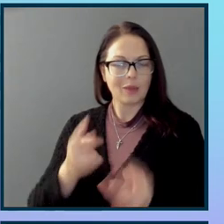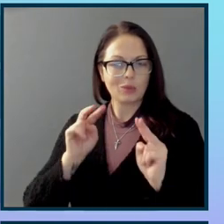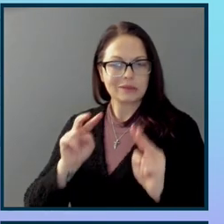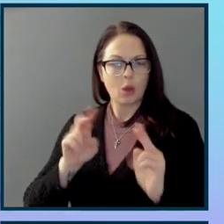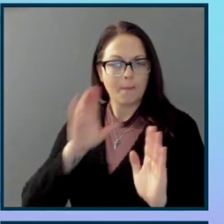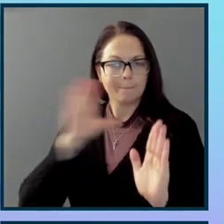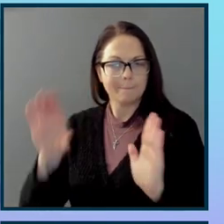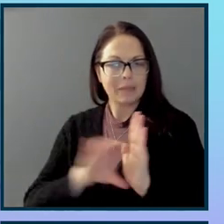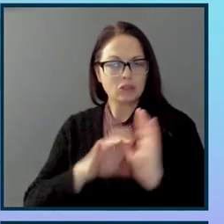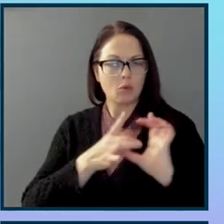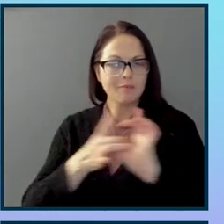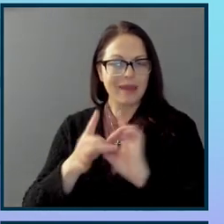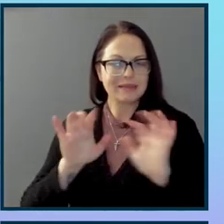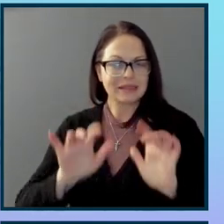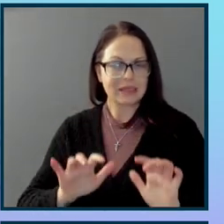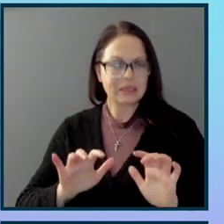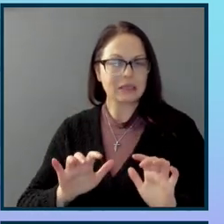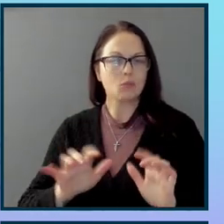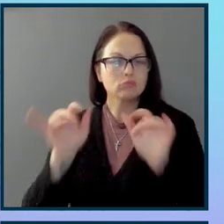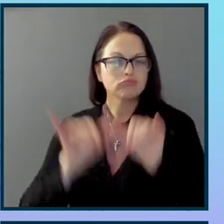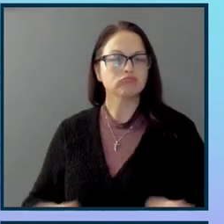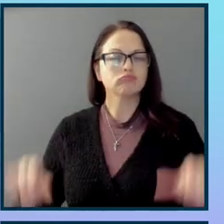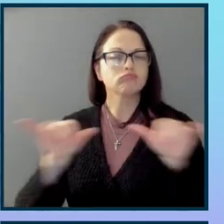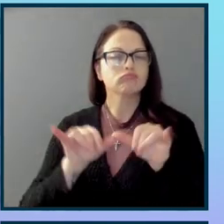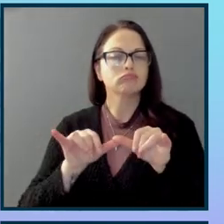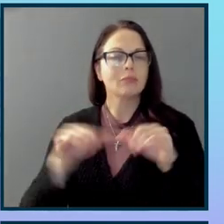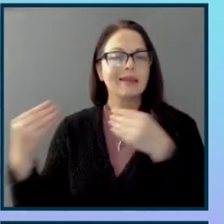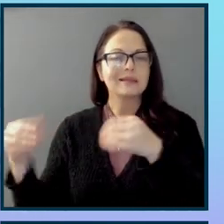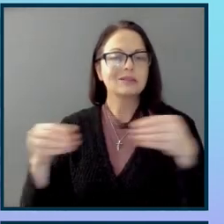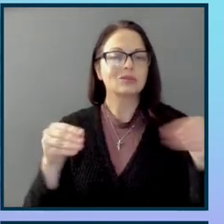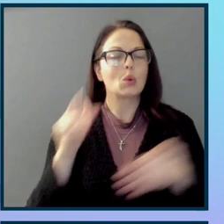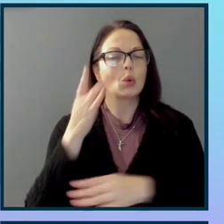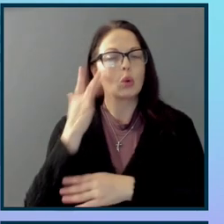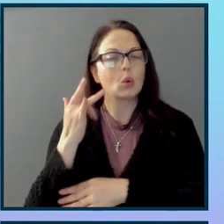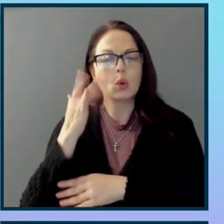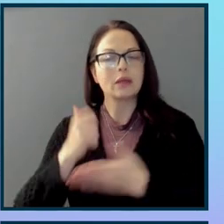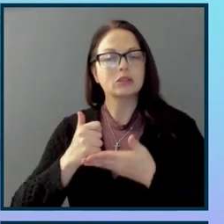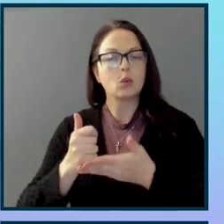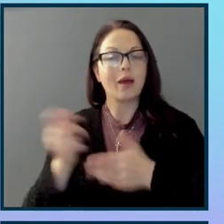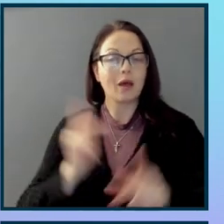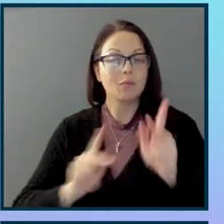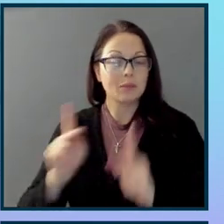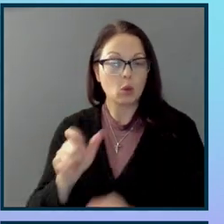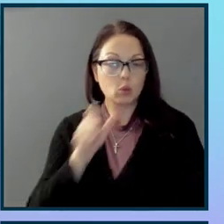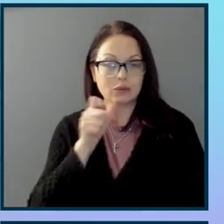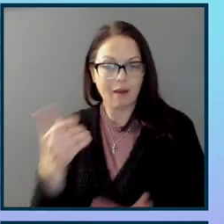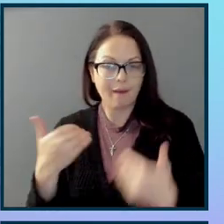prevalent in stores. And this was to help people who did not have speech.